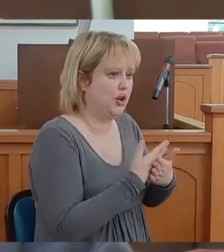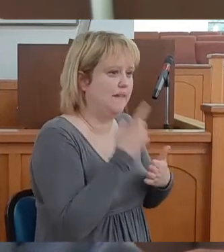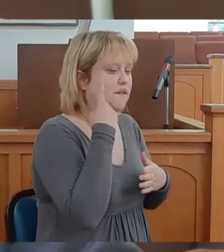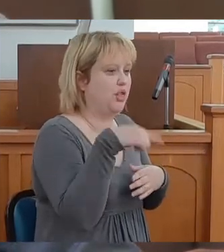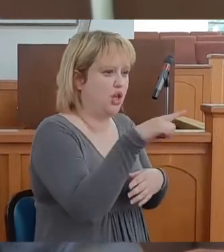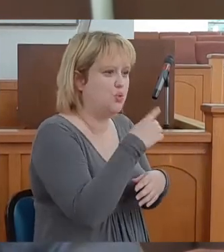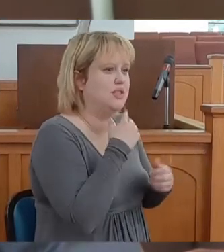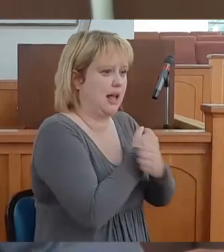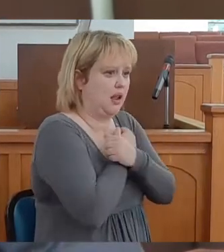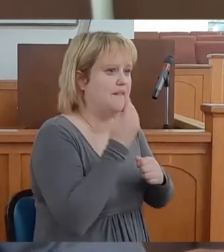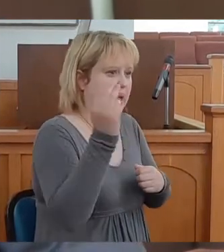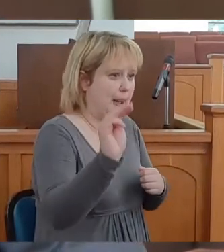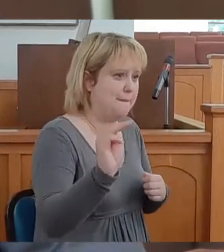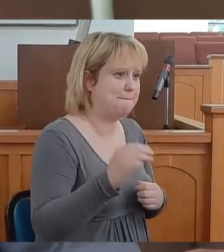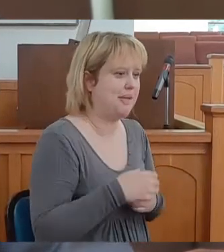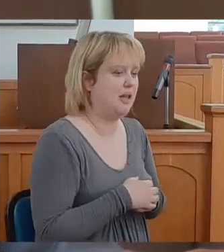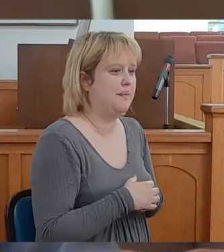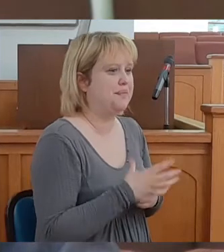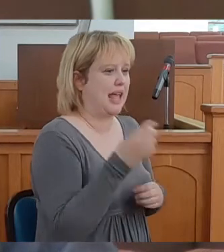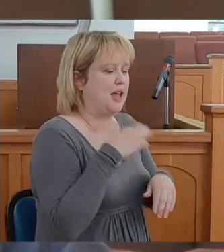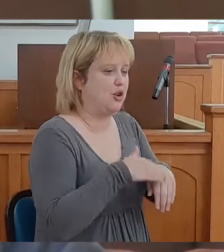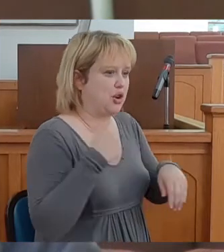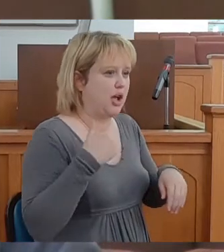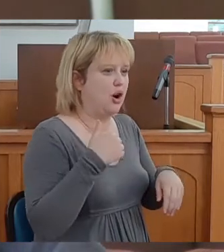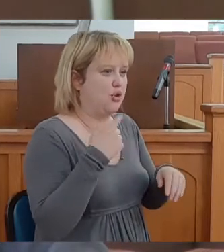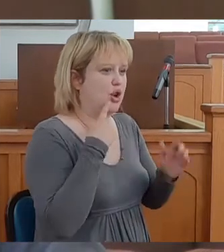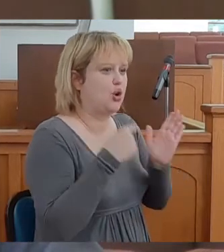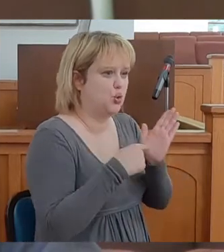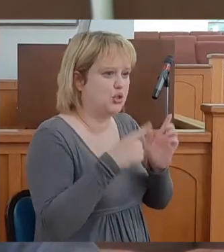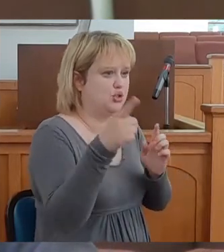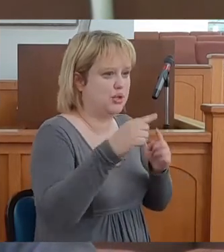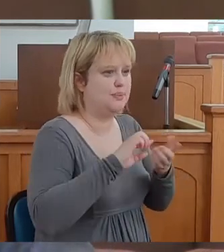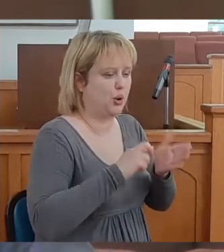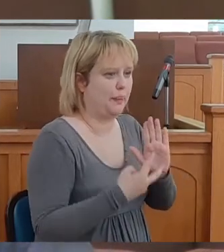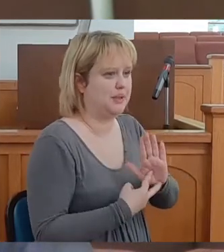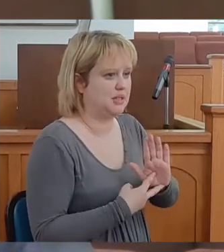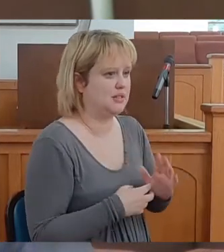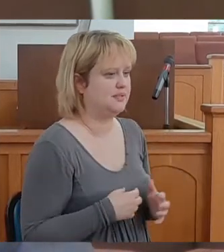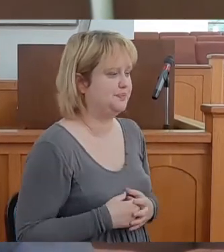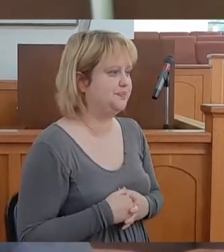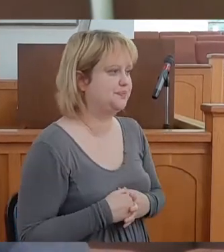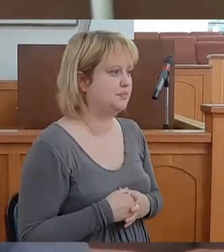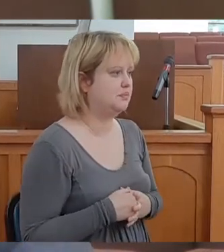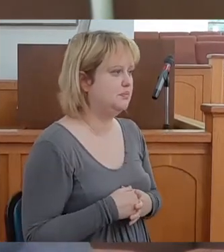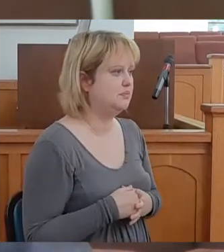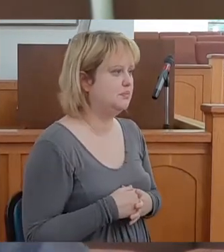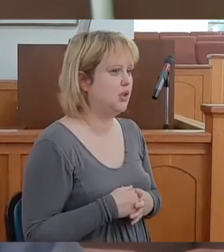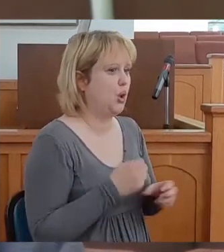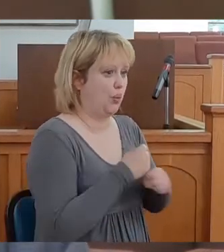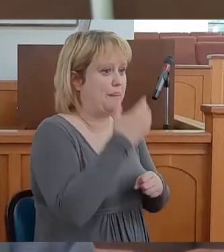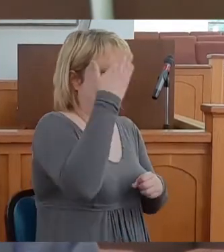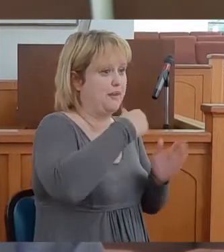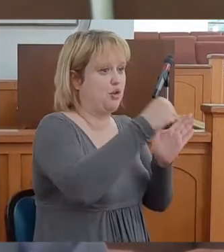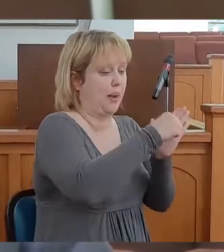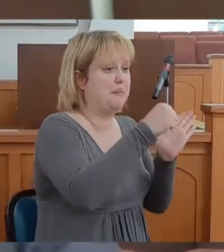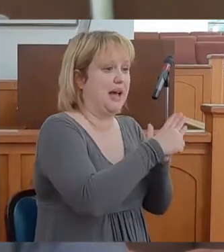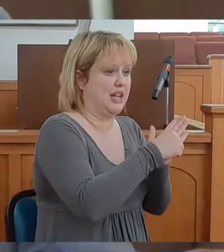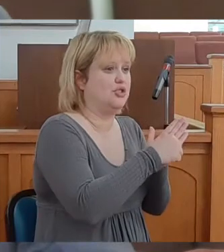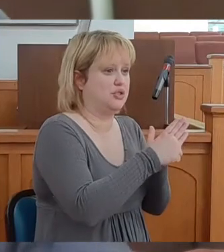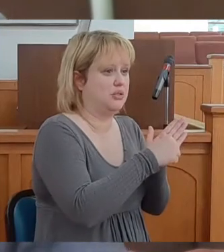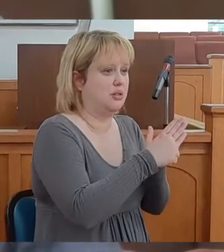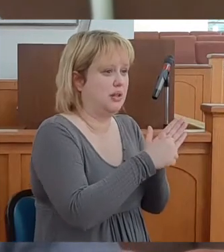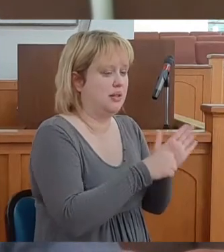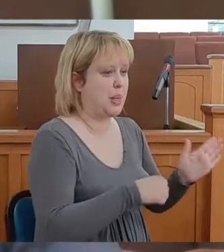for those that love him and are called according to his purpose. We made front page of Post